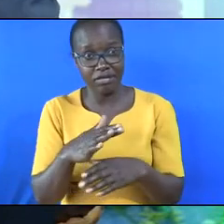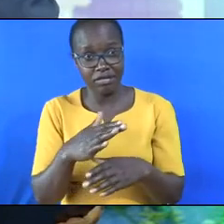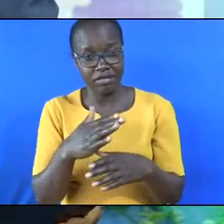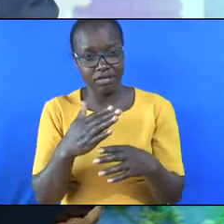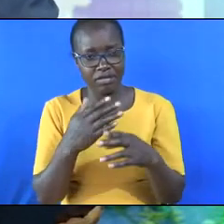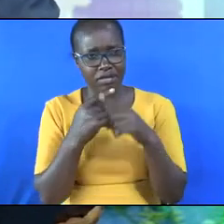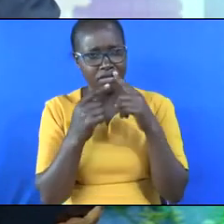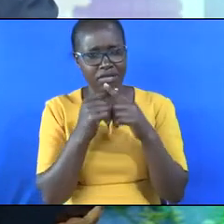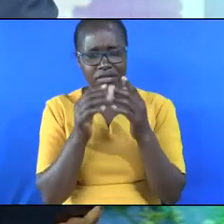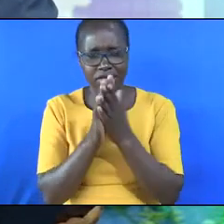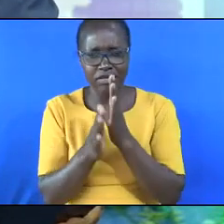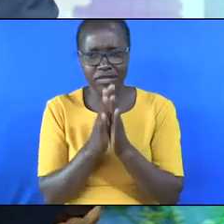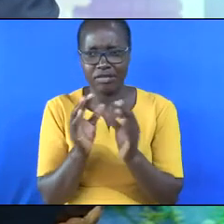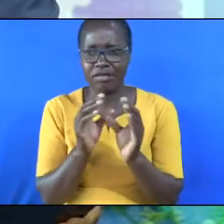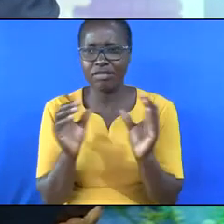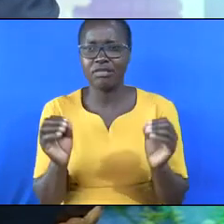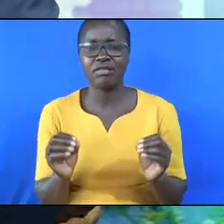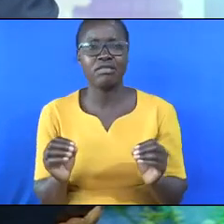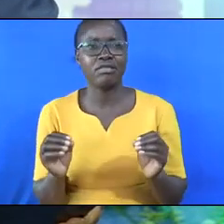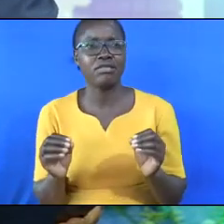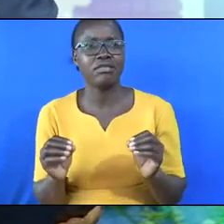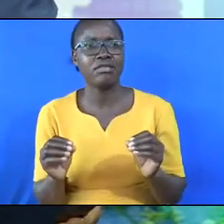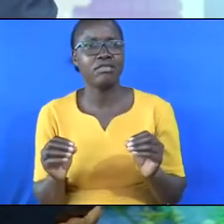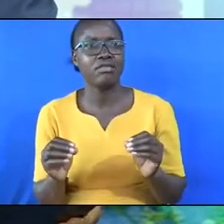There are some places you cannot even keep a donkey.